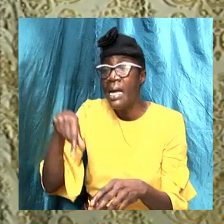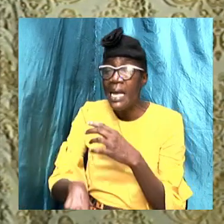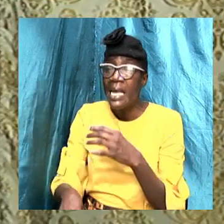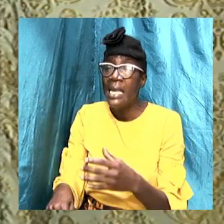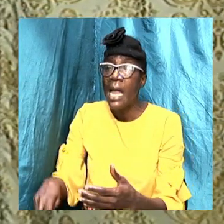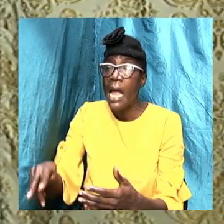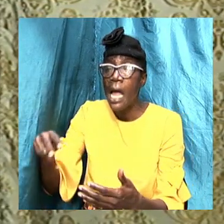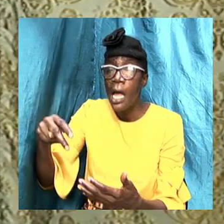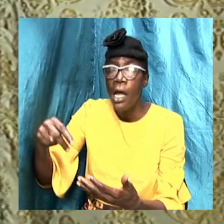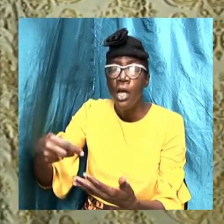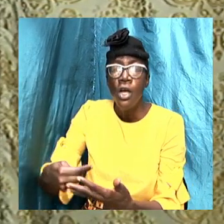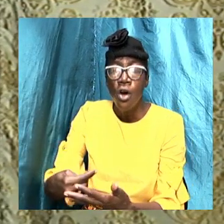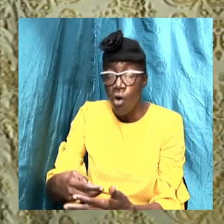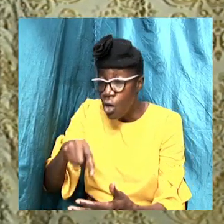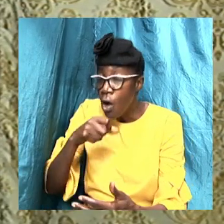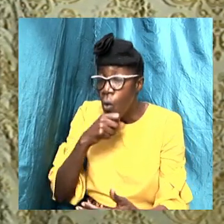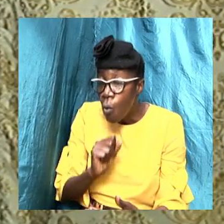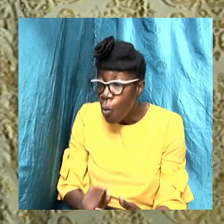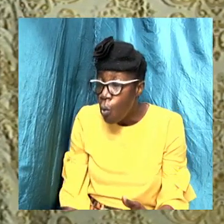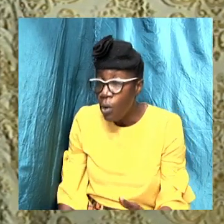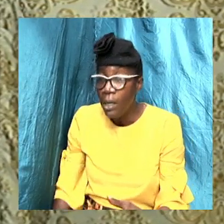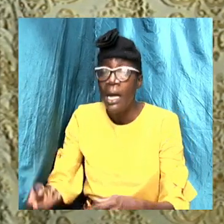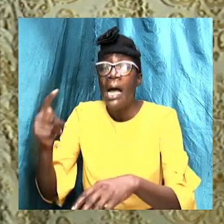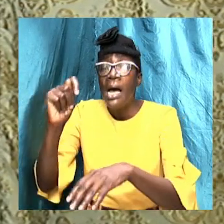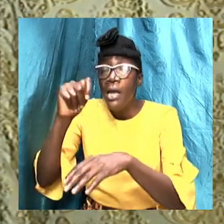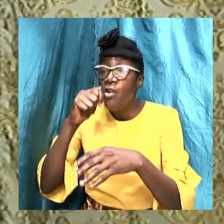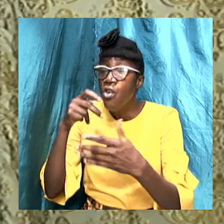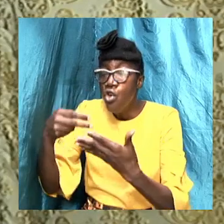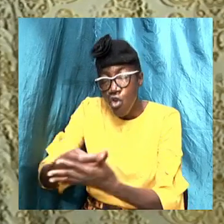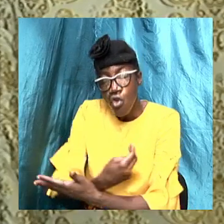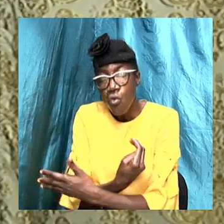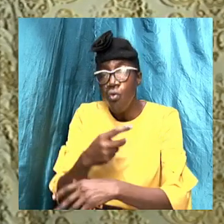it here in the New Testament. So we said,